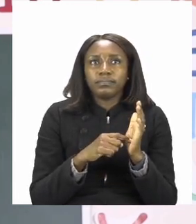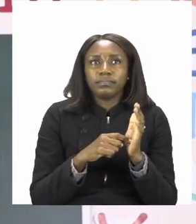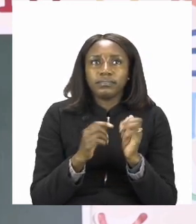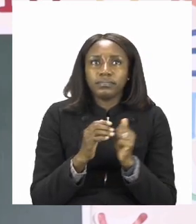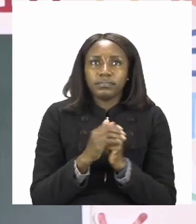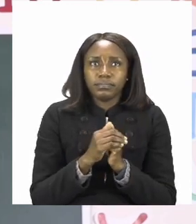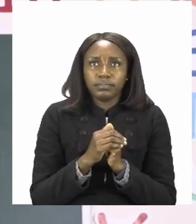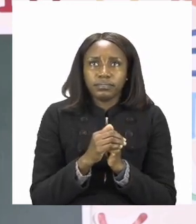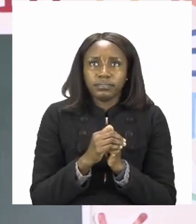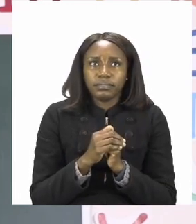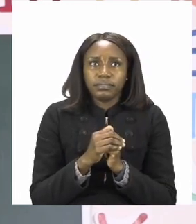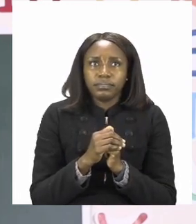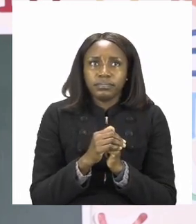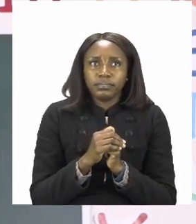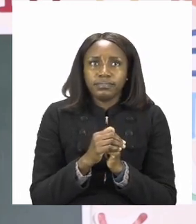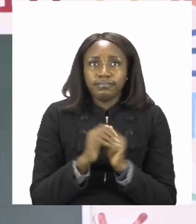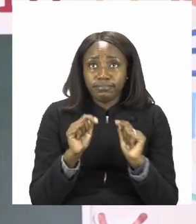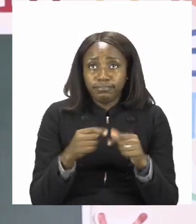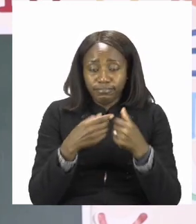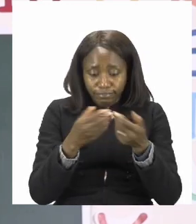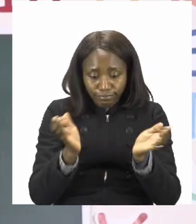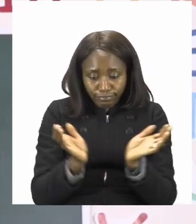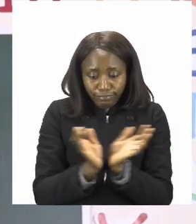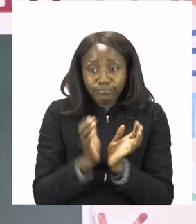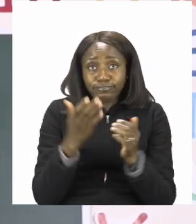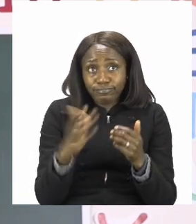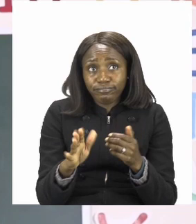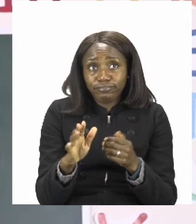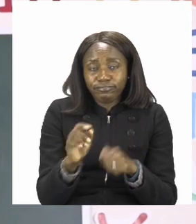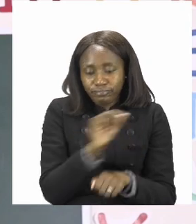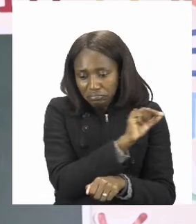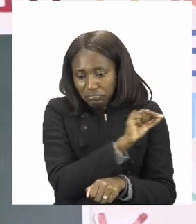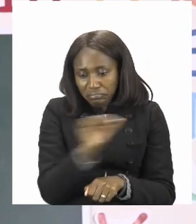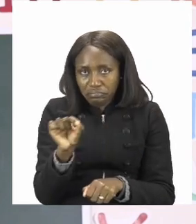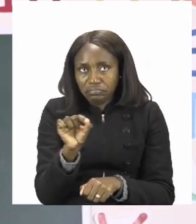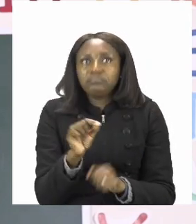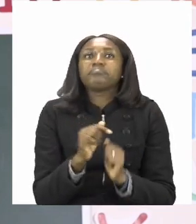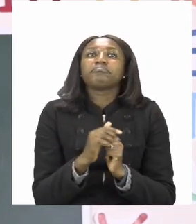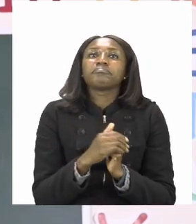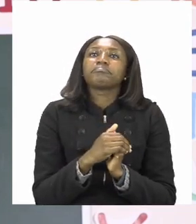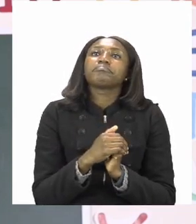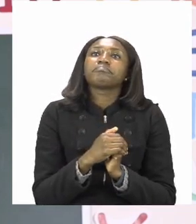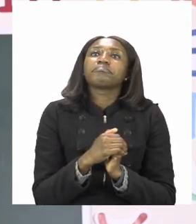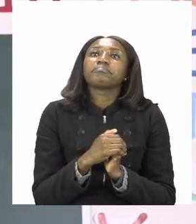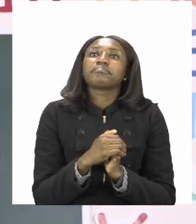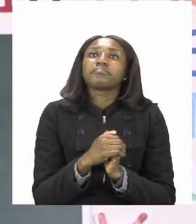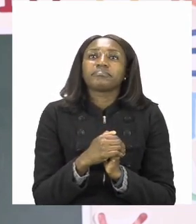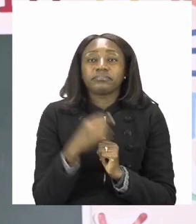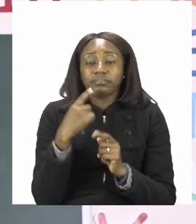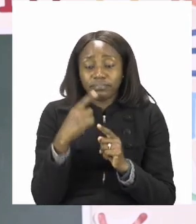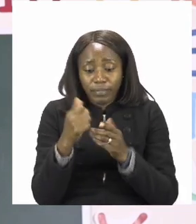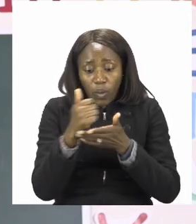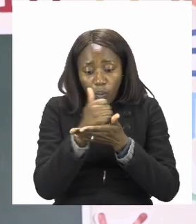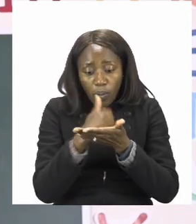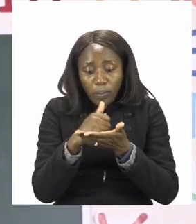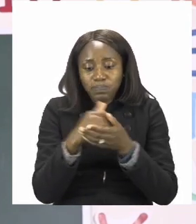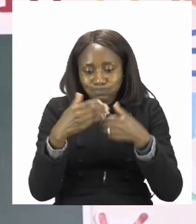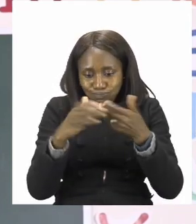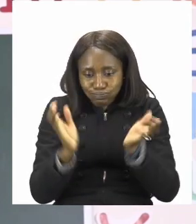now we have used the word bow to make the sentence take out a clean well.